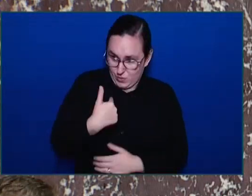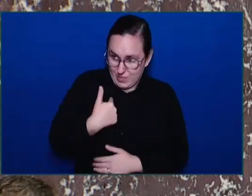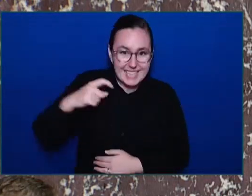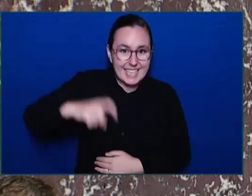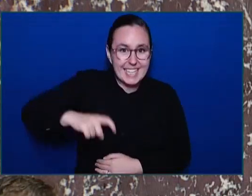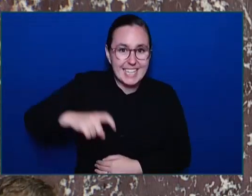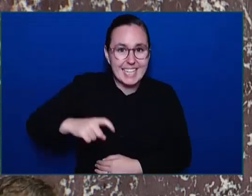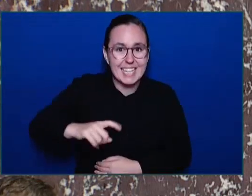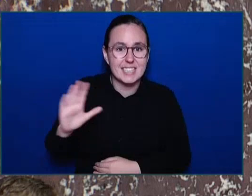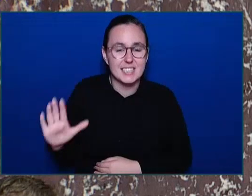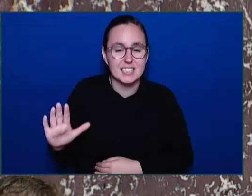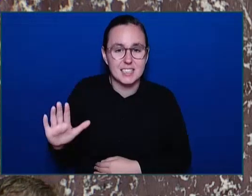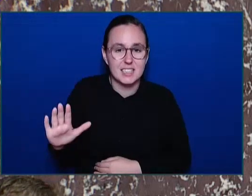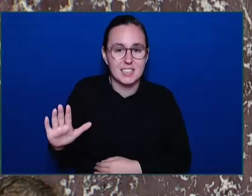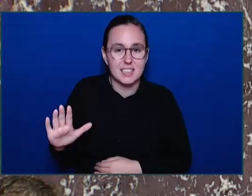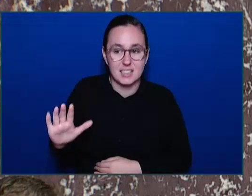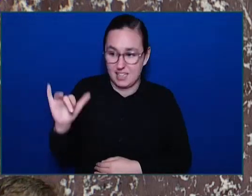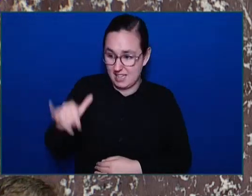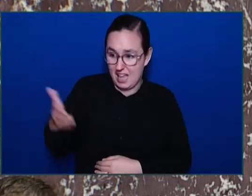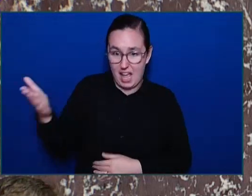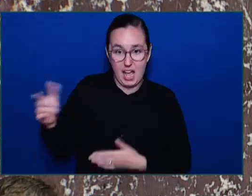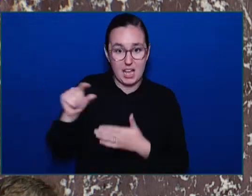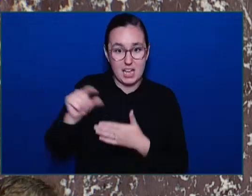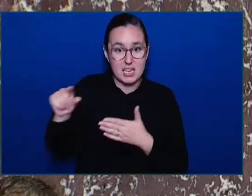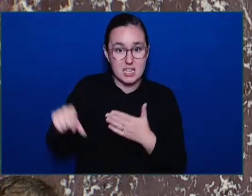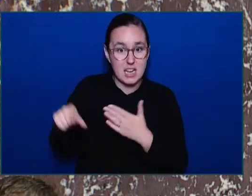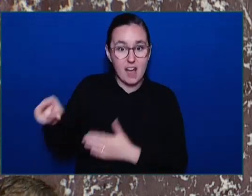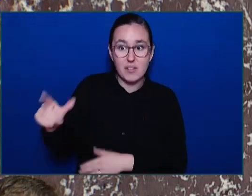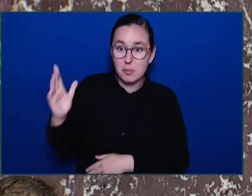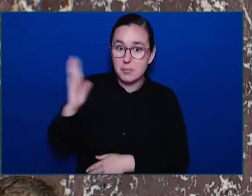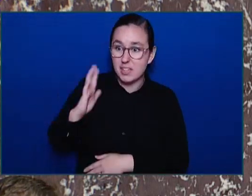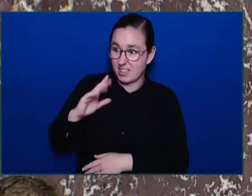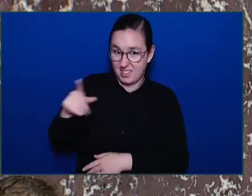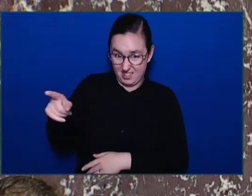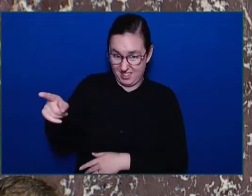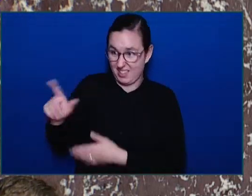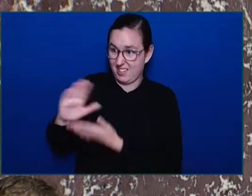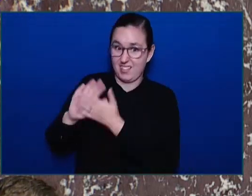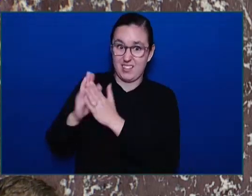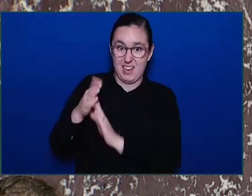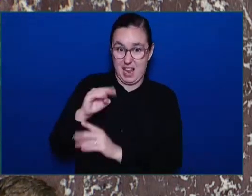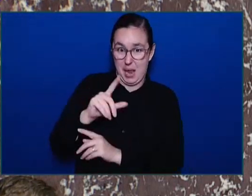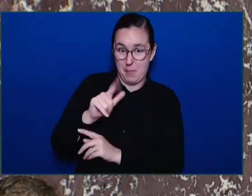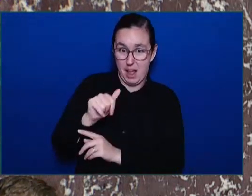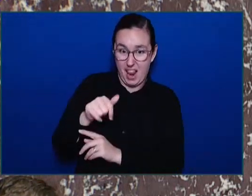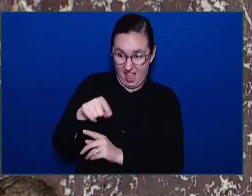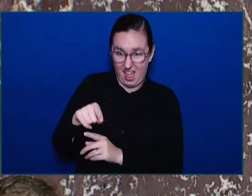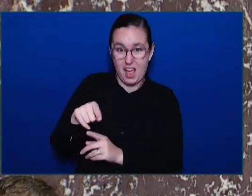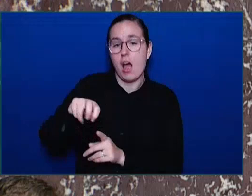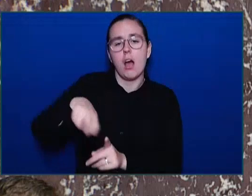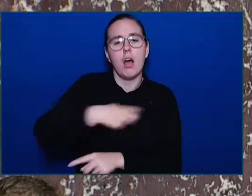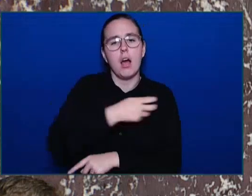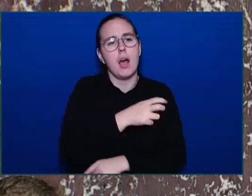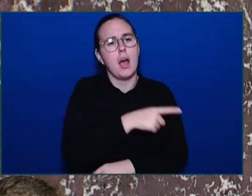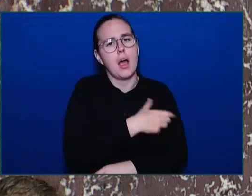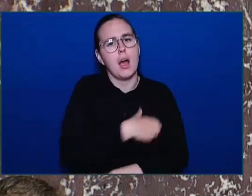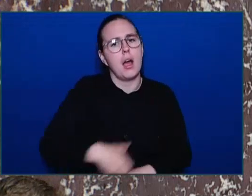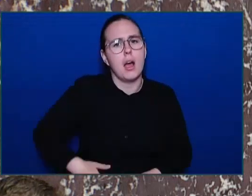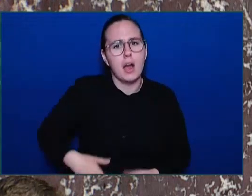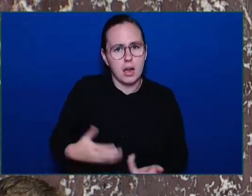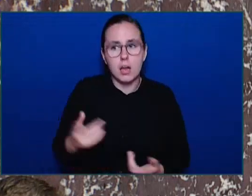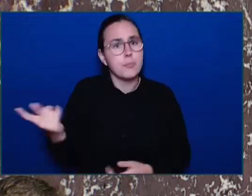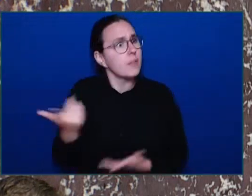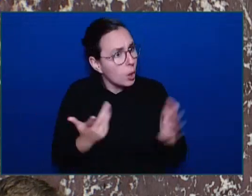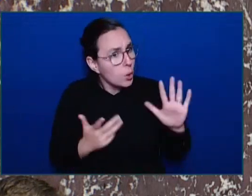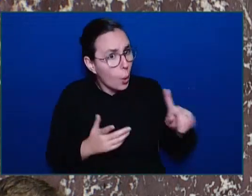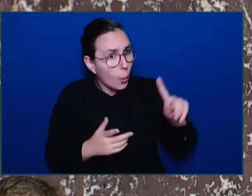MLAs, who is now the Mayor of Nanaimo saying that. Question, member. How much more violence and theft and business